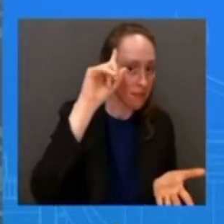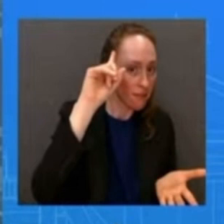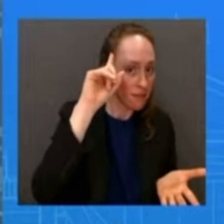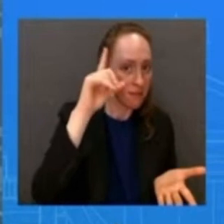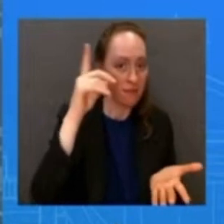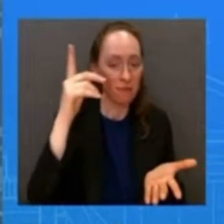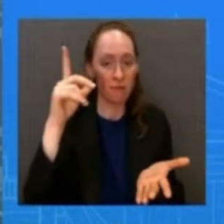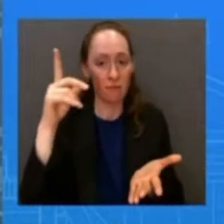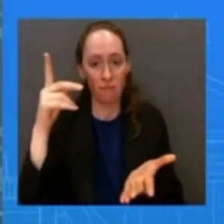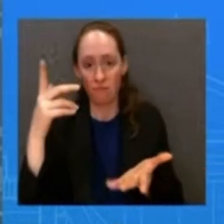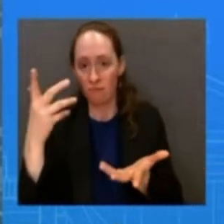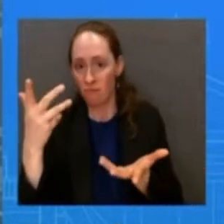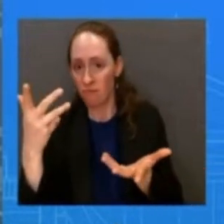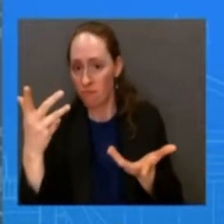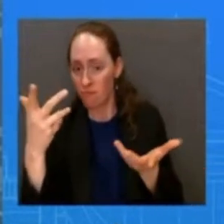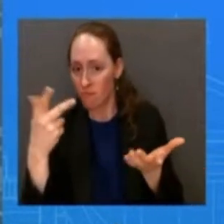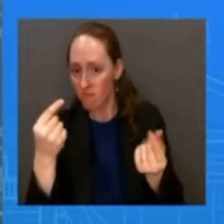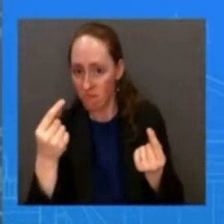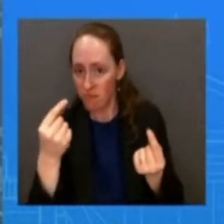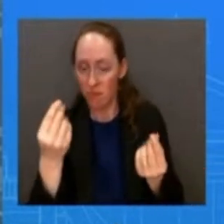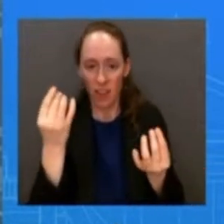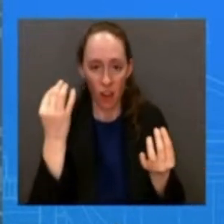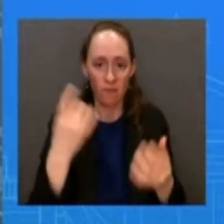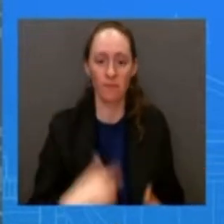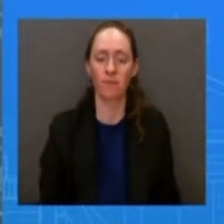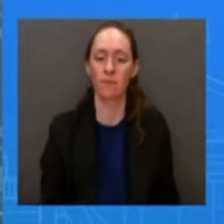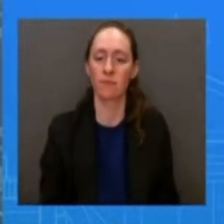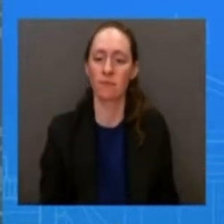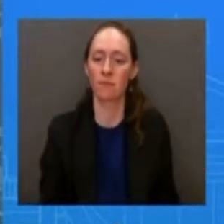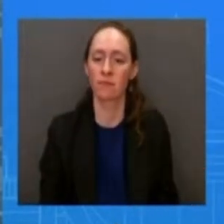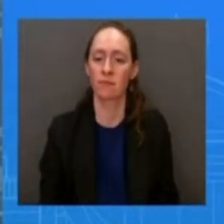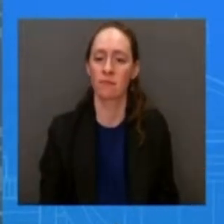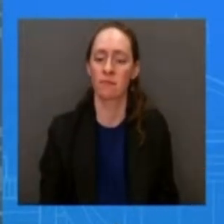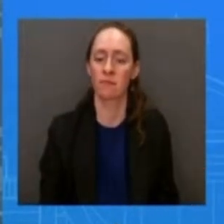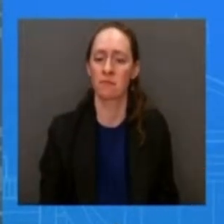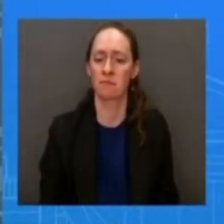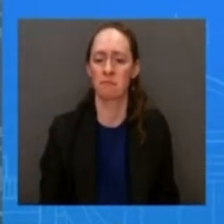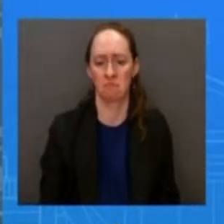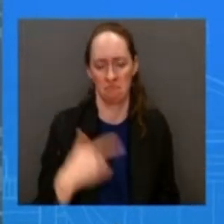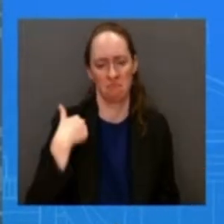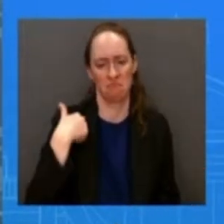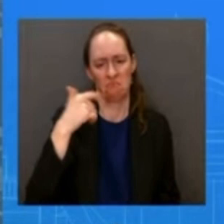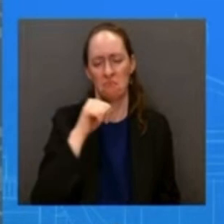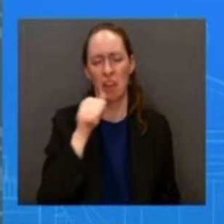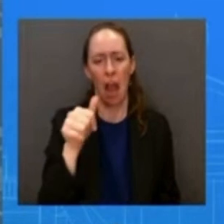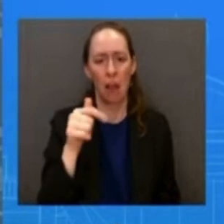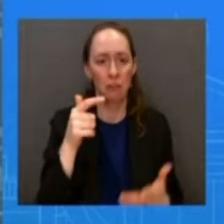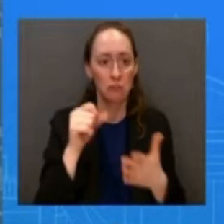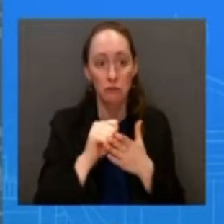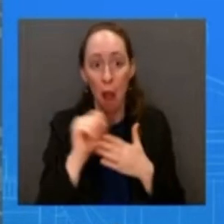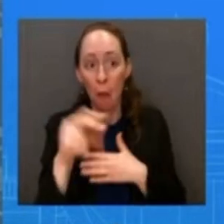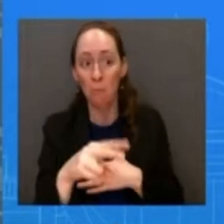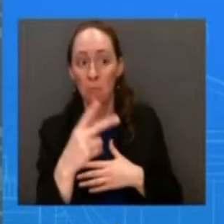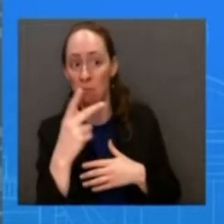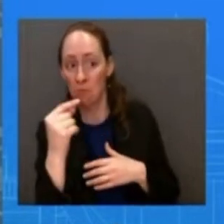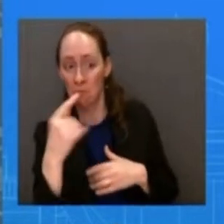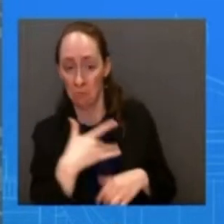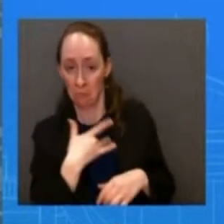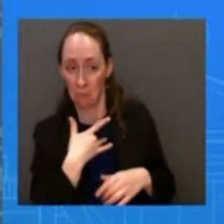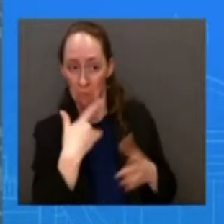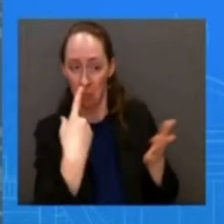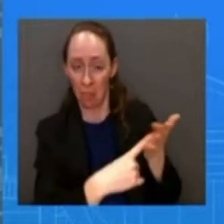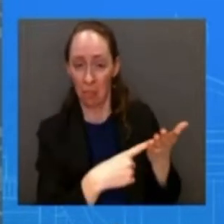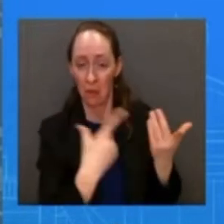aren't going to speculate on their conversation you you've heard me say that many times before it's not something that we're going to speak to we continue to engage